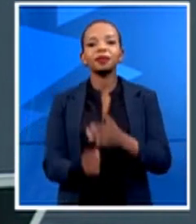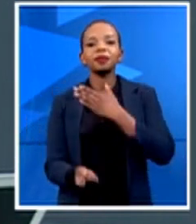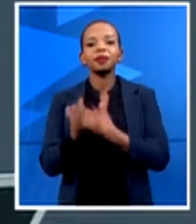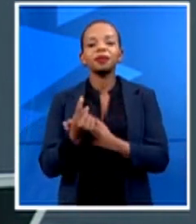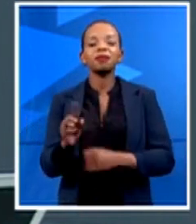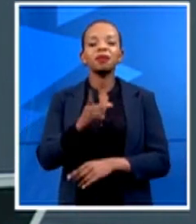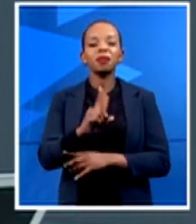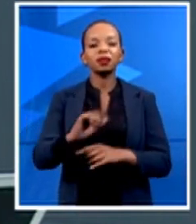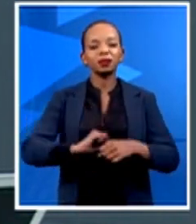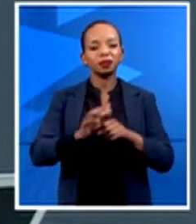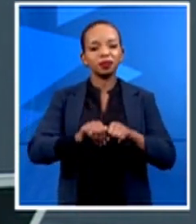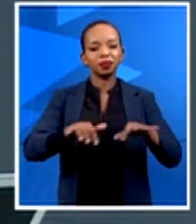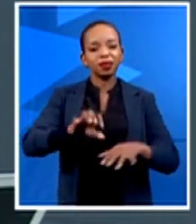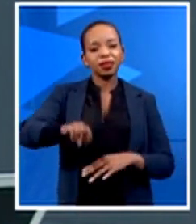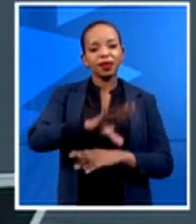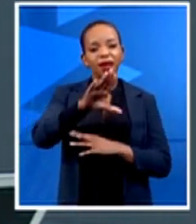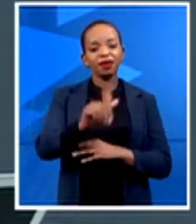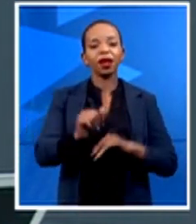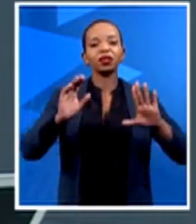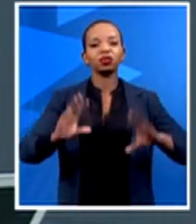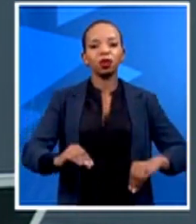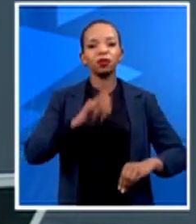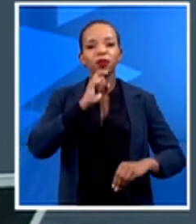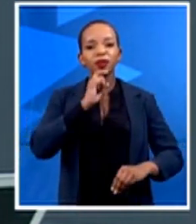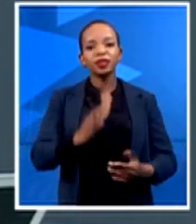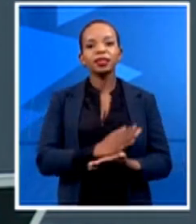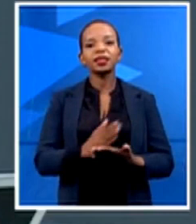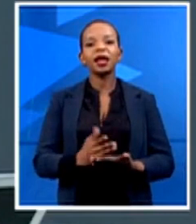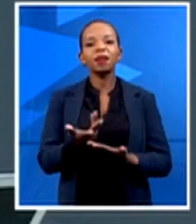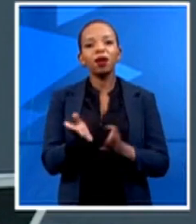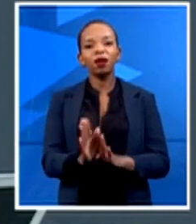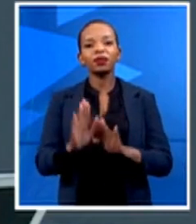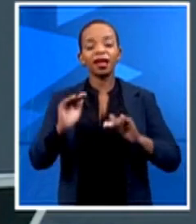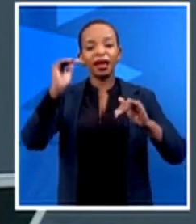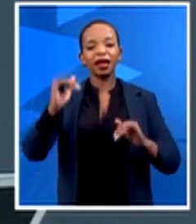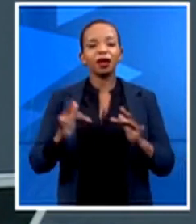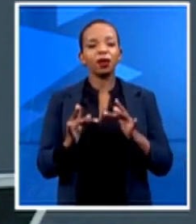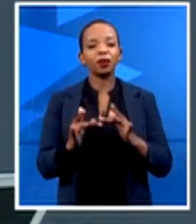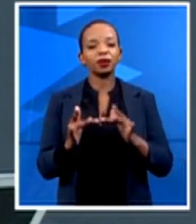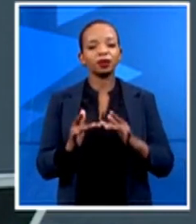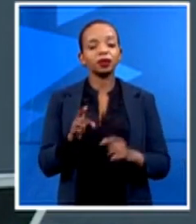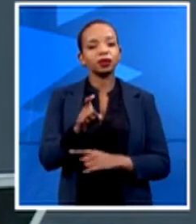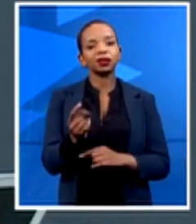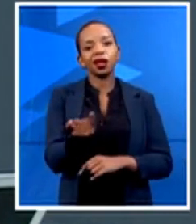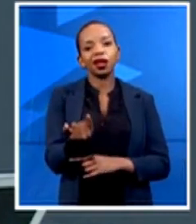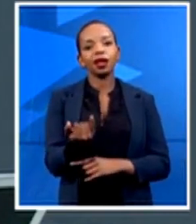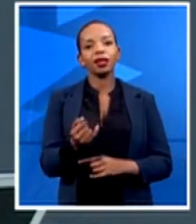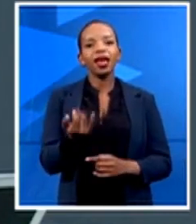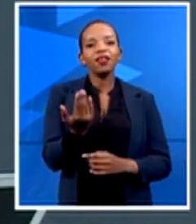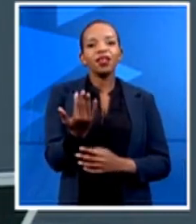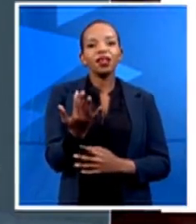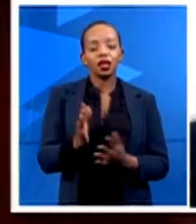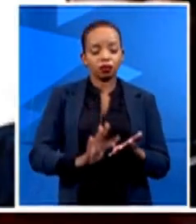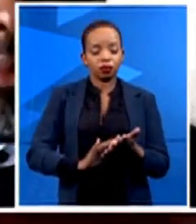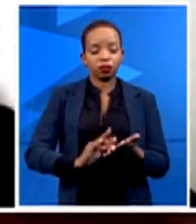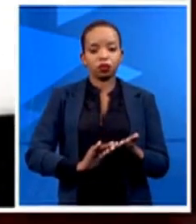the high contact access and security systems such as the biometric finger scanners. Now, Kolani Zouma is the CEO